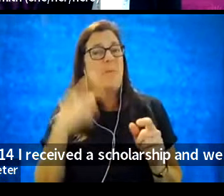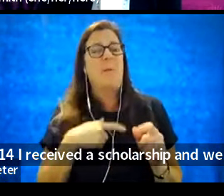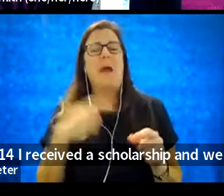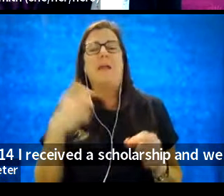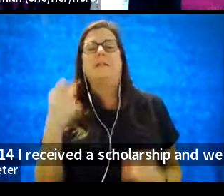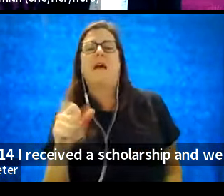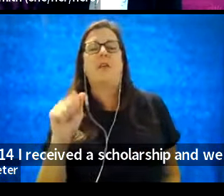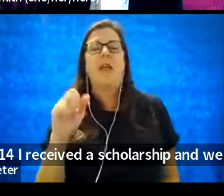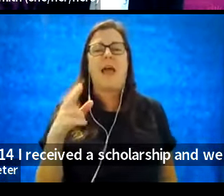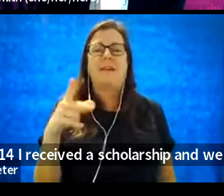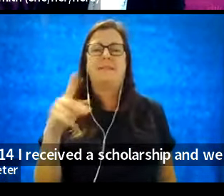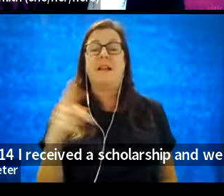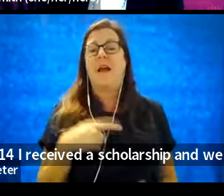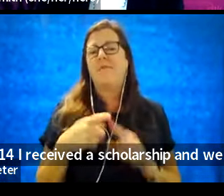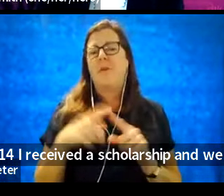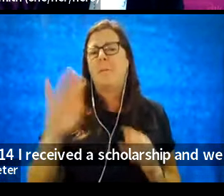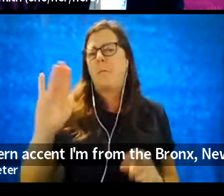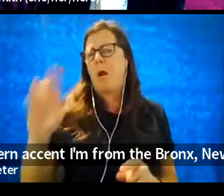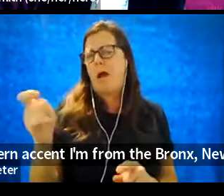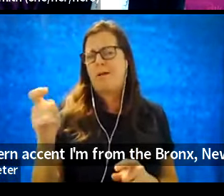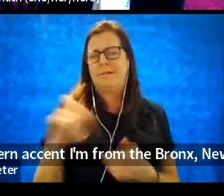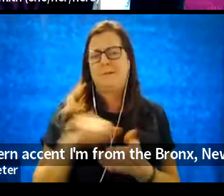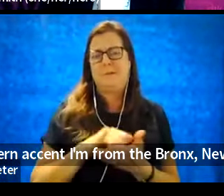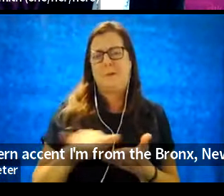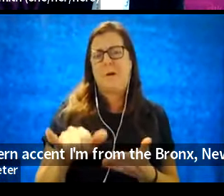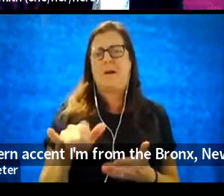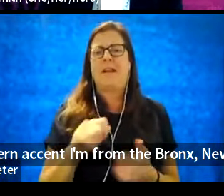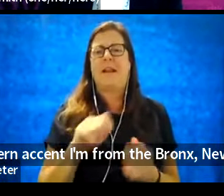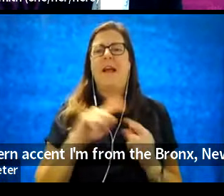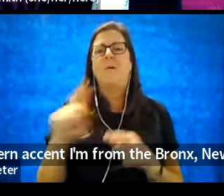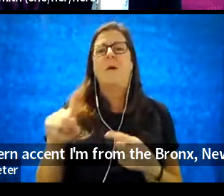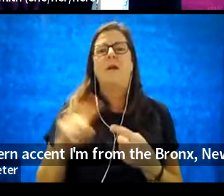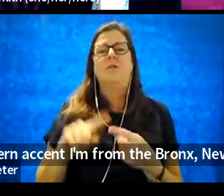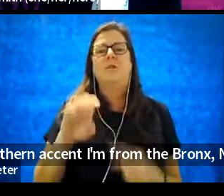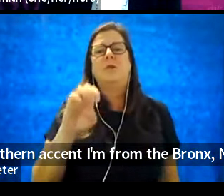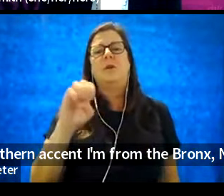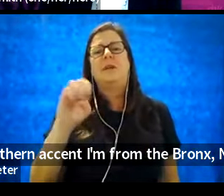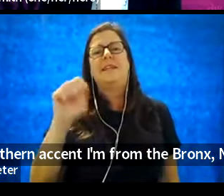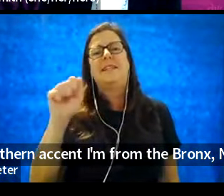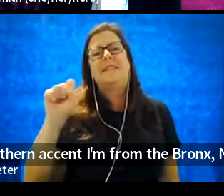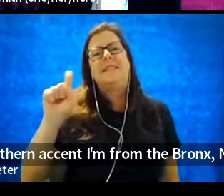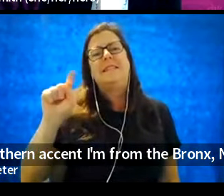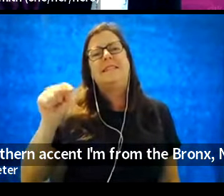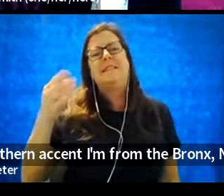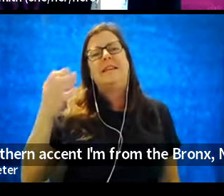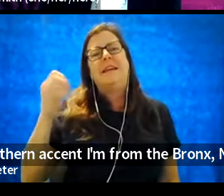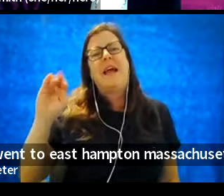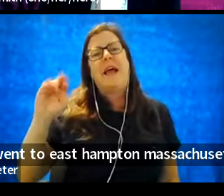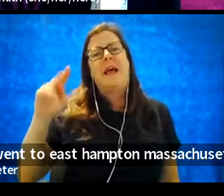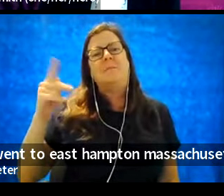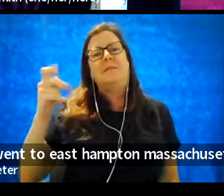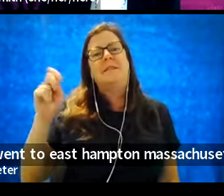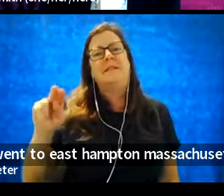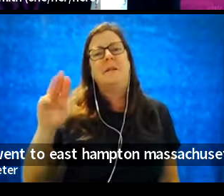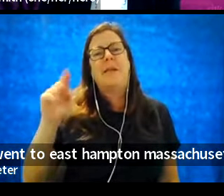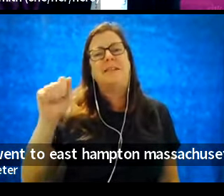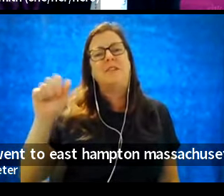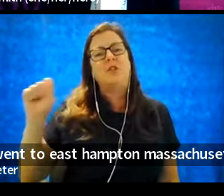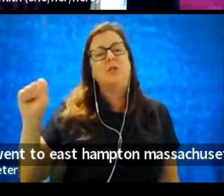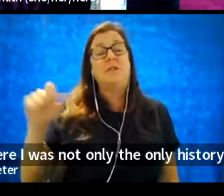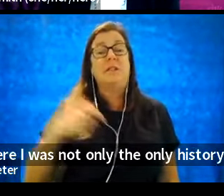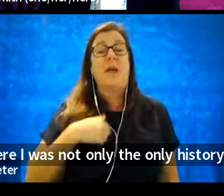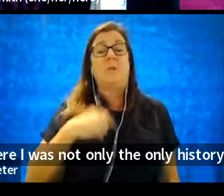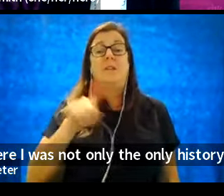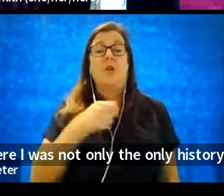And I went to East Hampton, Massachusetts, where I was not only the only Hispanic in the